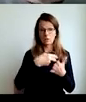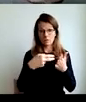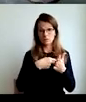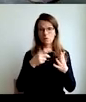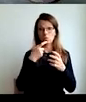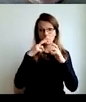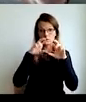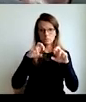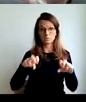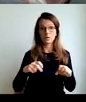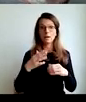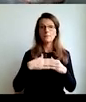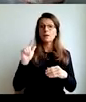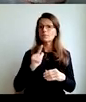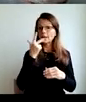stupidity.